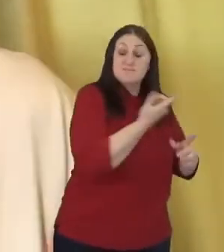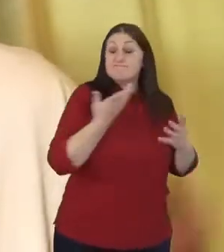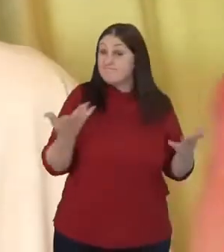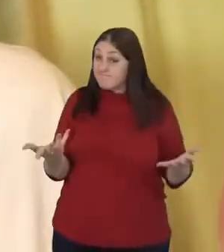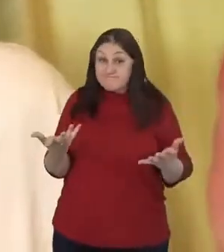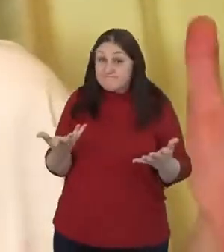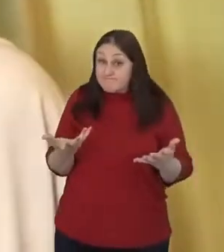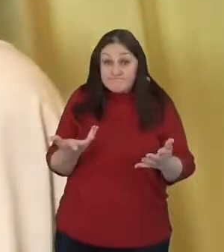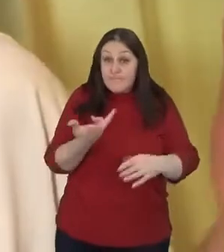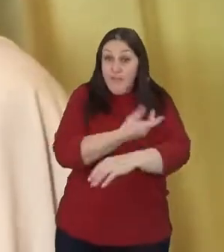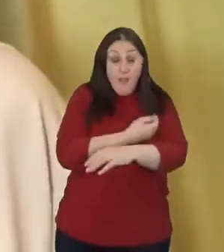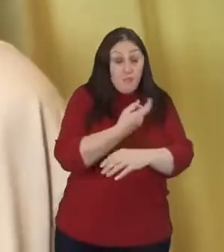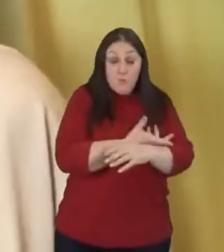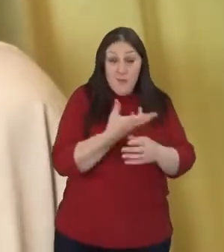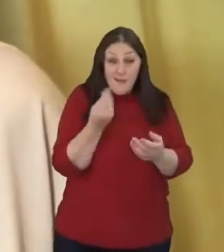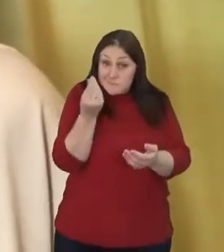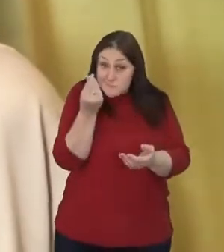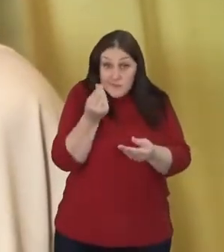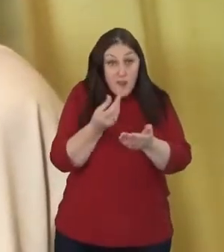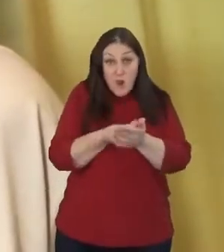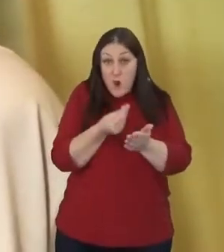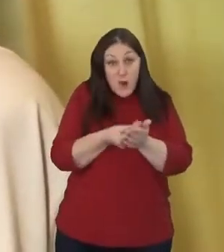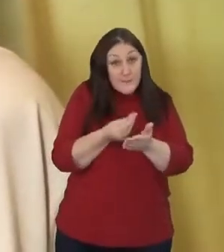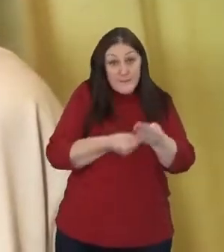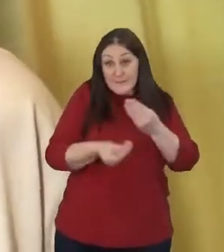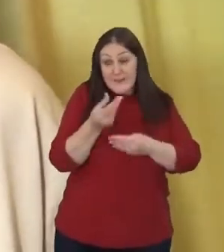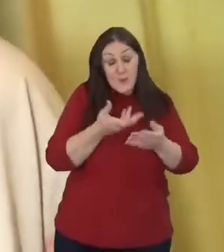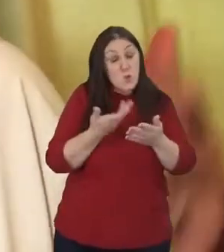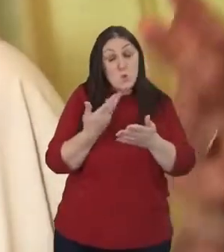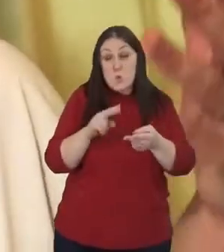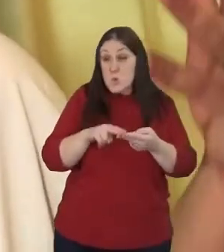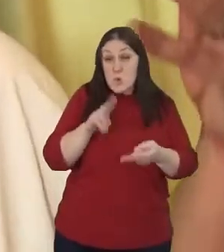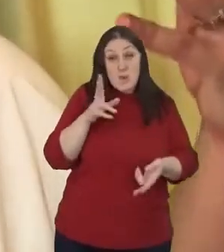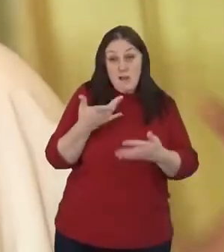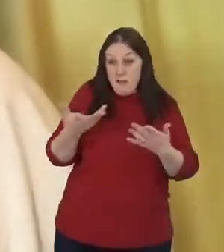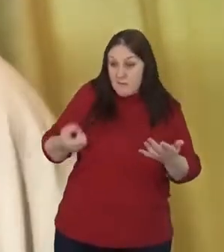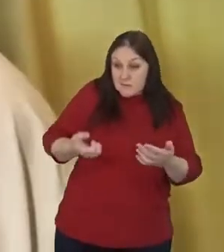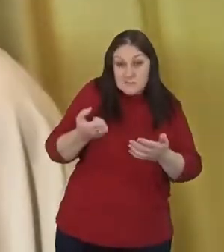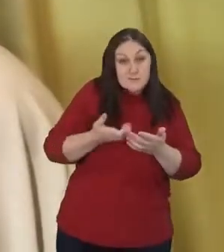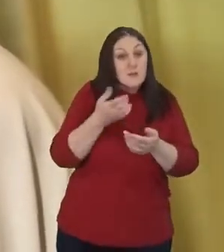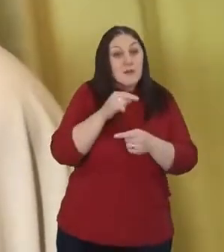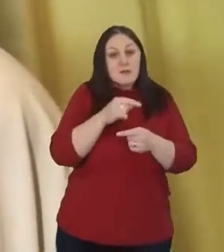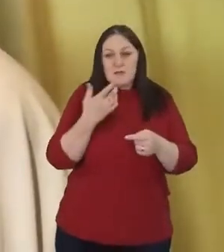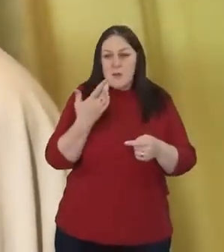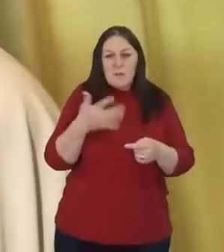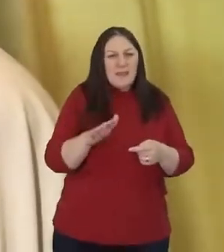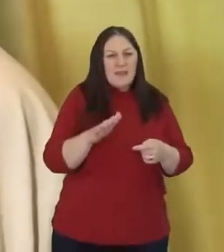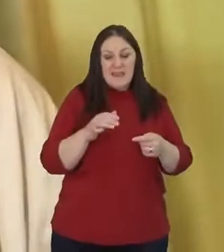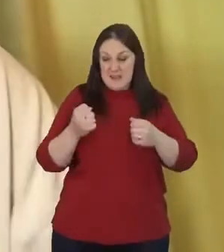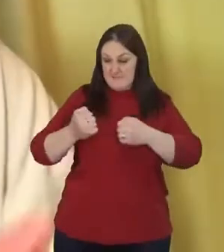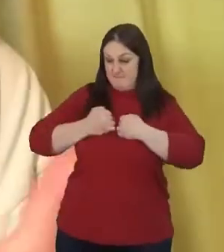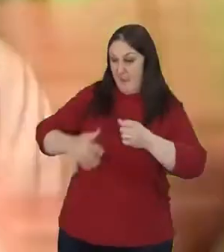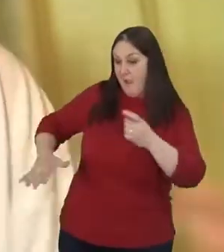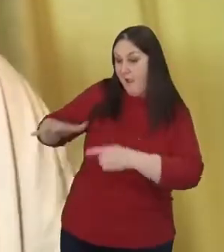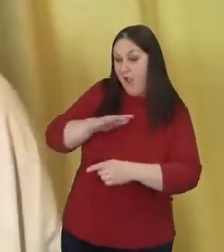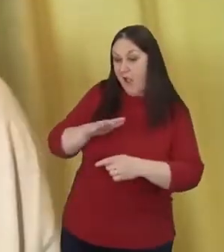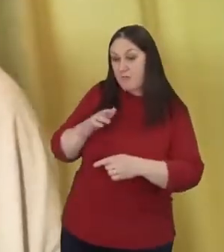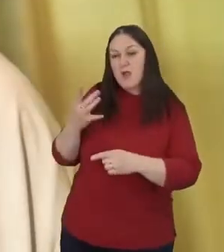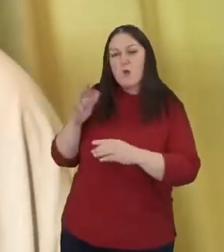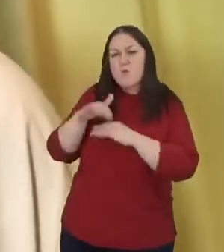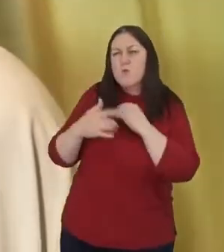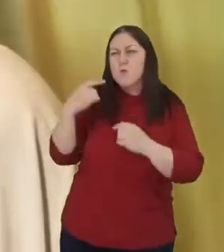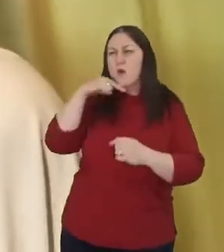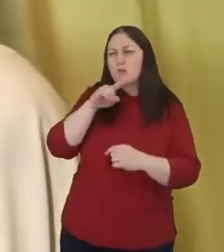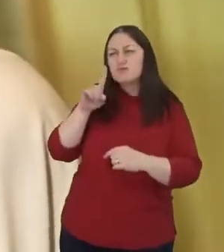heroin's one of the largest economies in our neighborhood. We've lost over a hundred thousand jobs. We've got, uh,